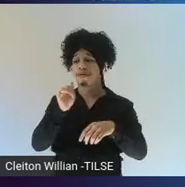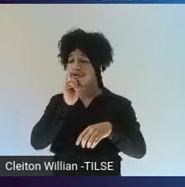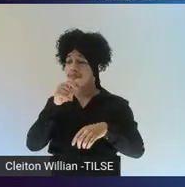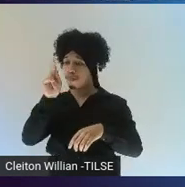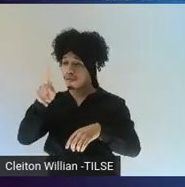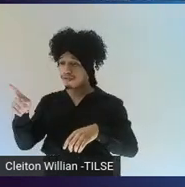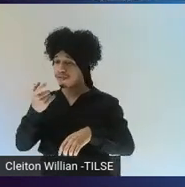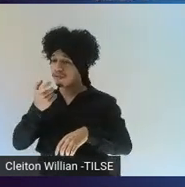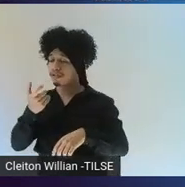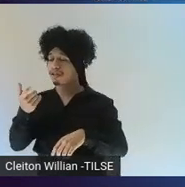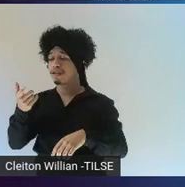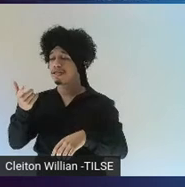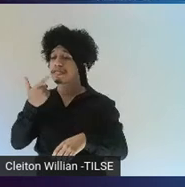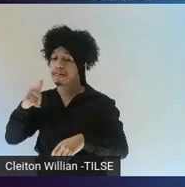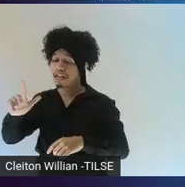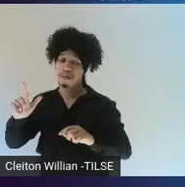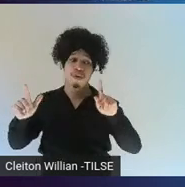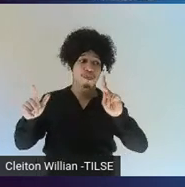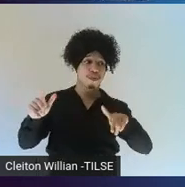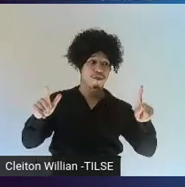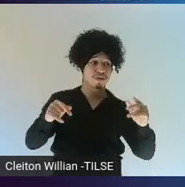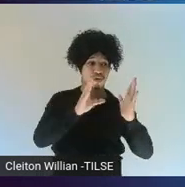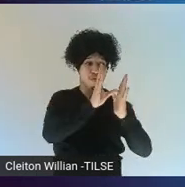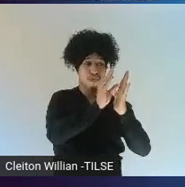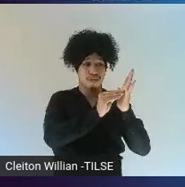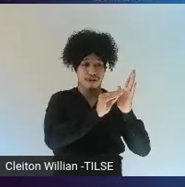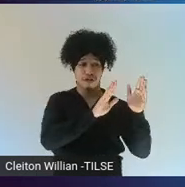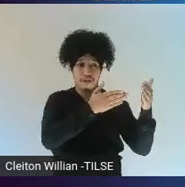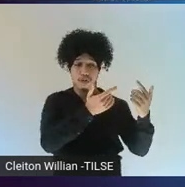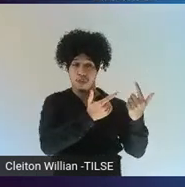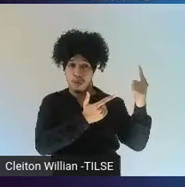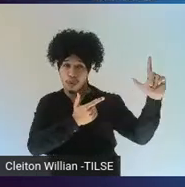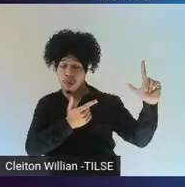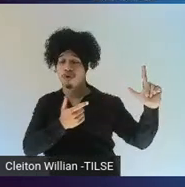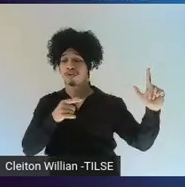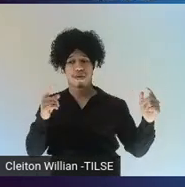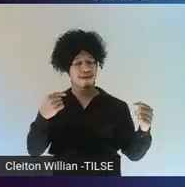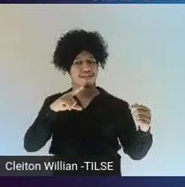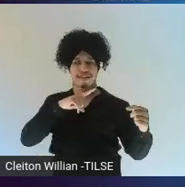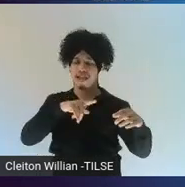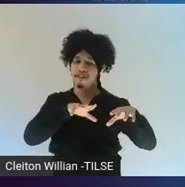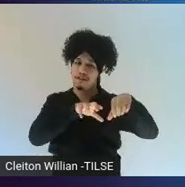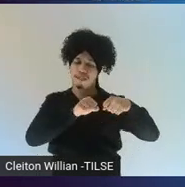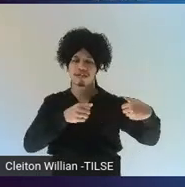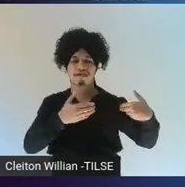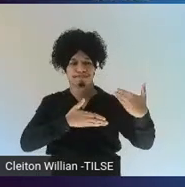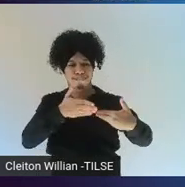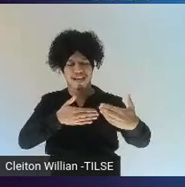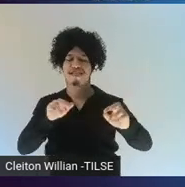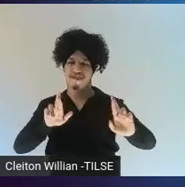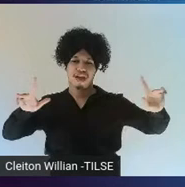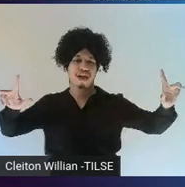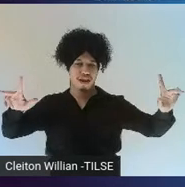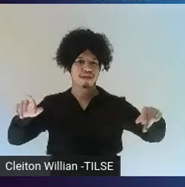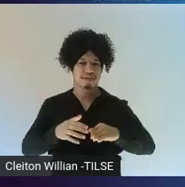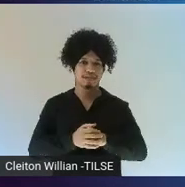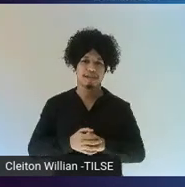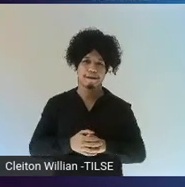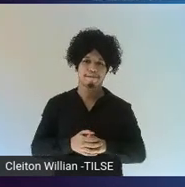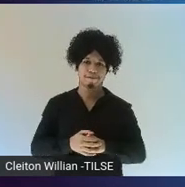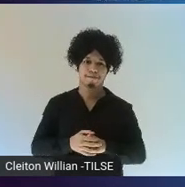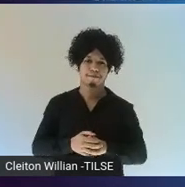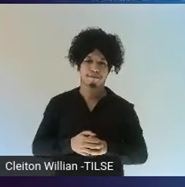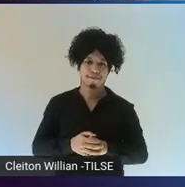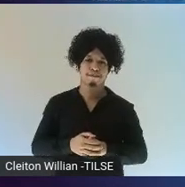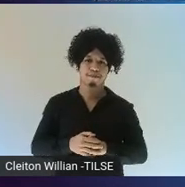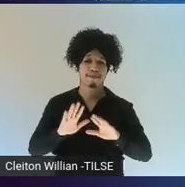So, they're kind of from different cultures, you might say. And that can create some conflict, it can create a little bit of tension, especially